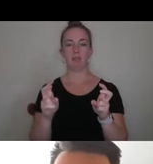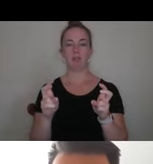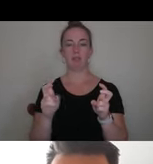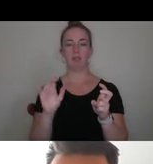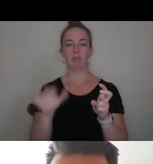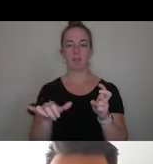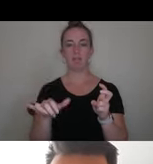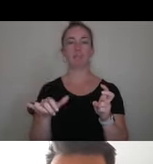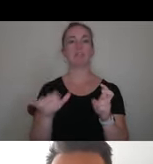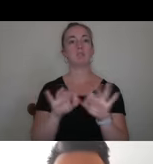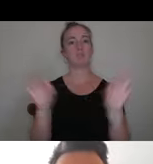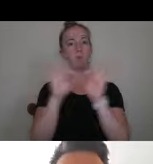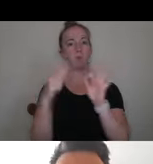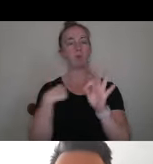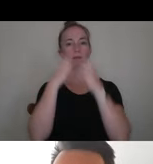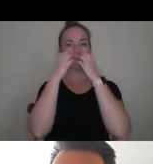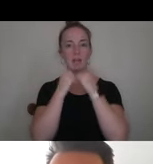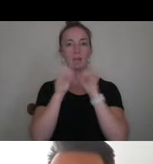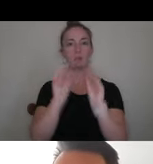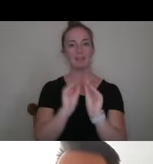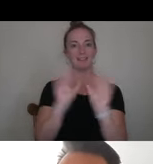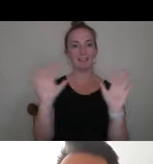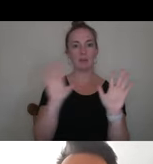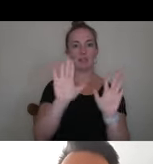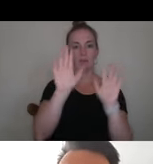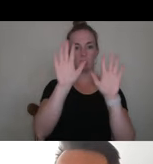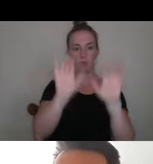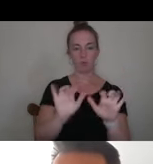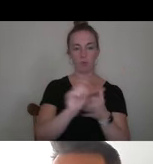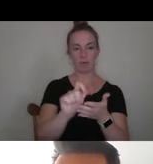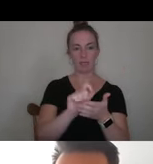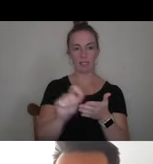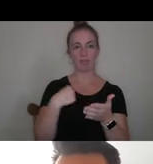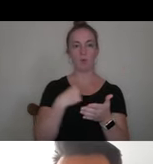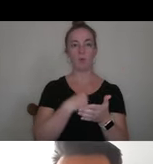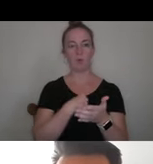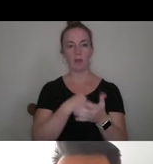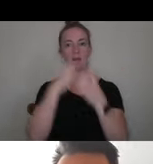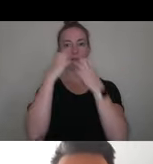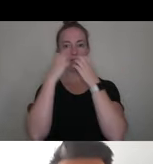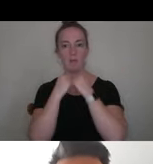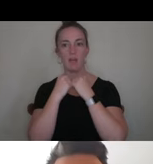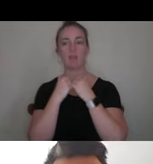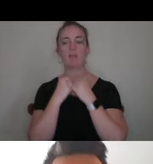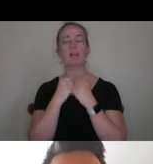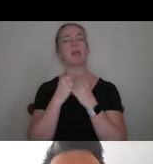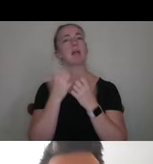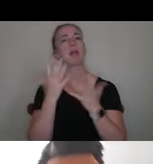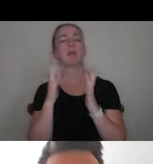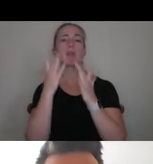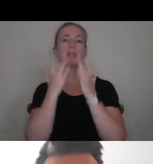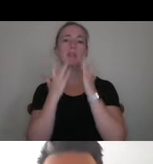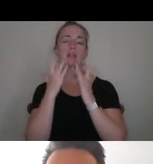value clarity in your writing. We value a relative lack of verbosity in your writing. know, say